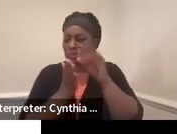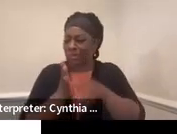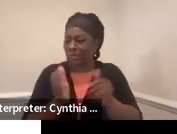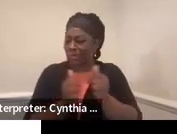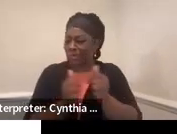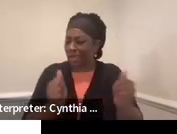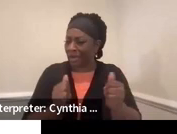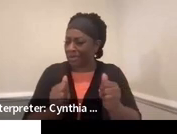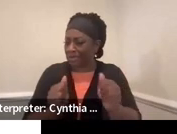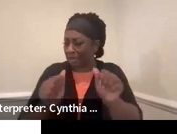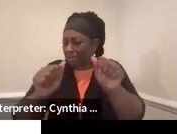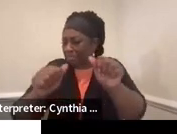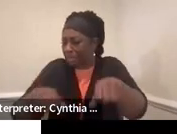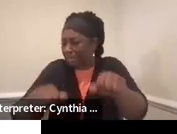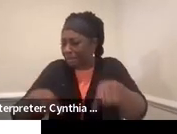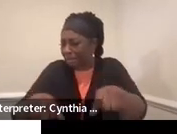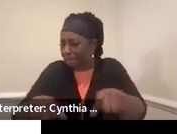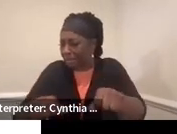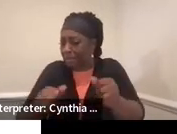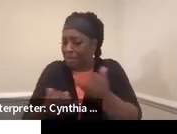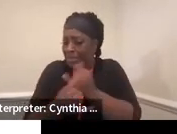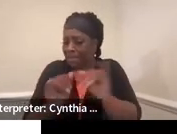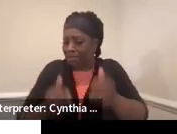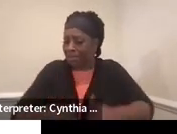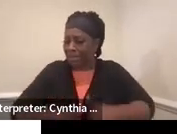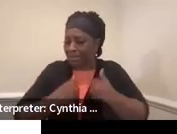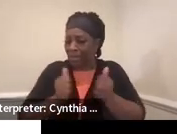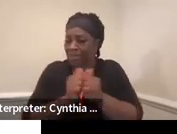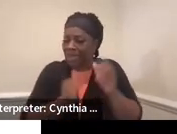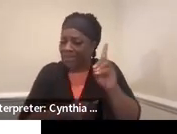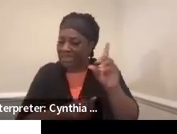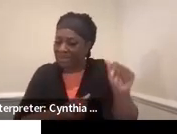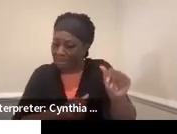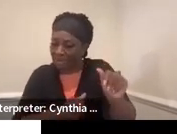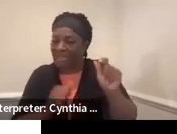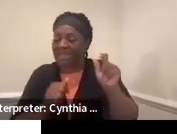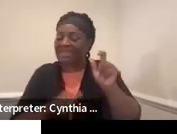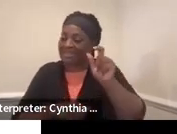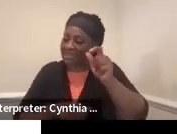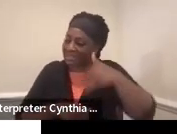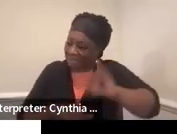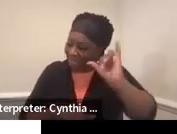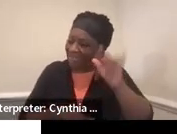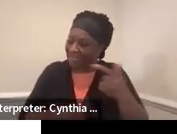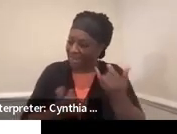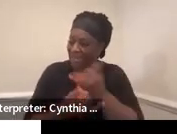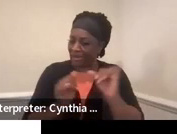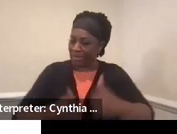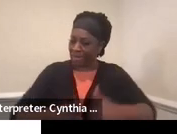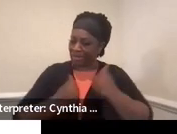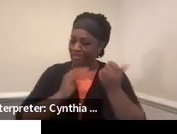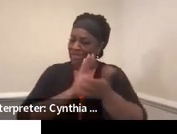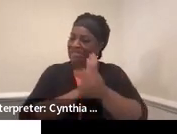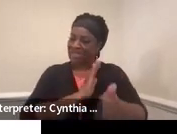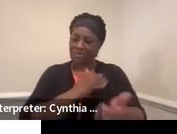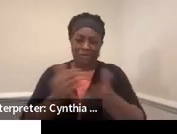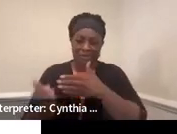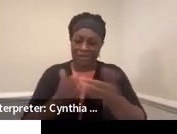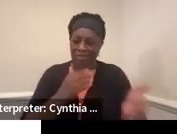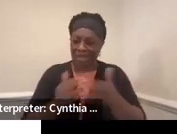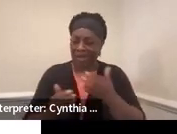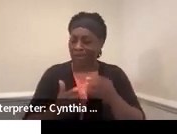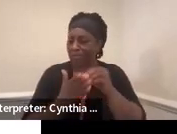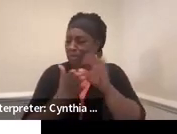may need to learn independent living skills. What kind of supports and accommodations does the